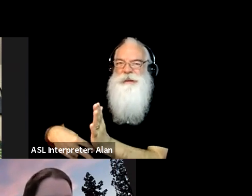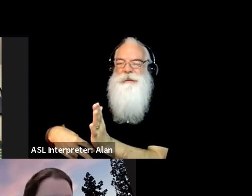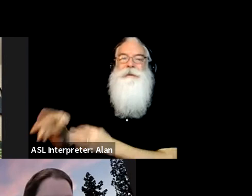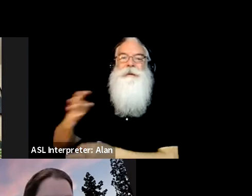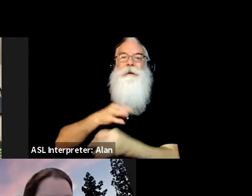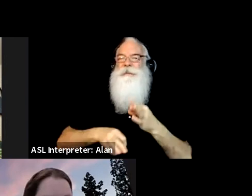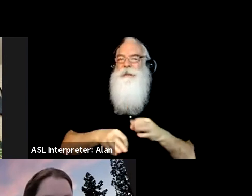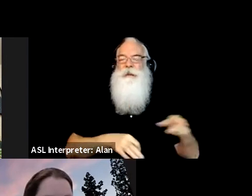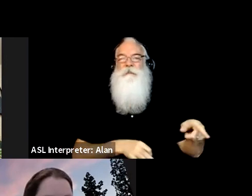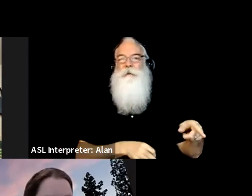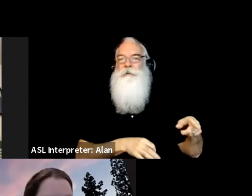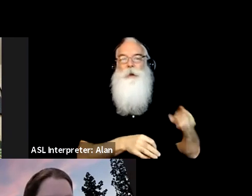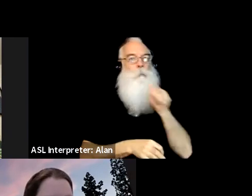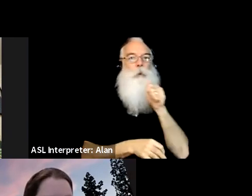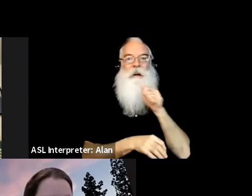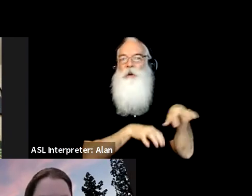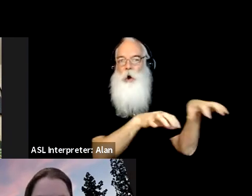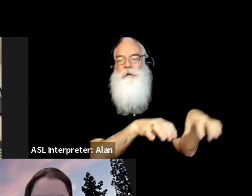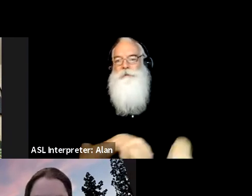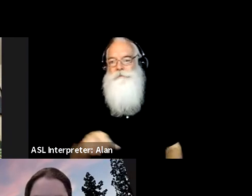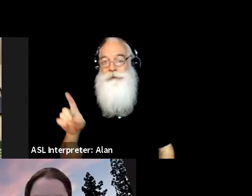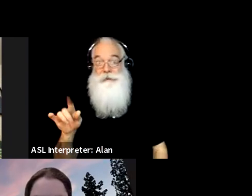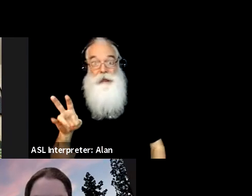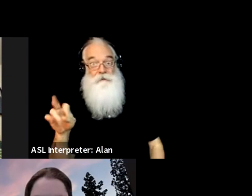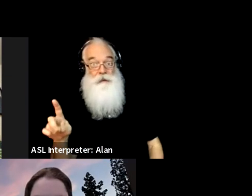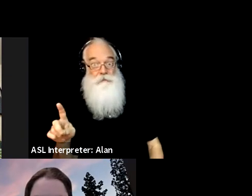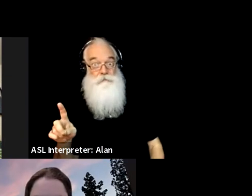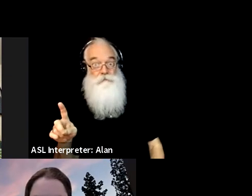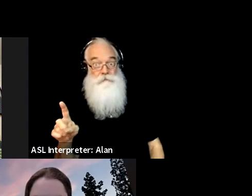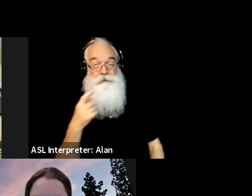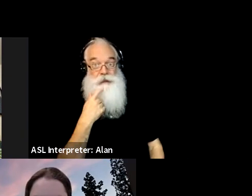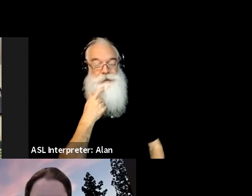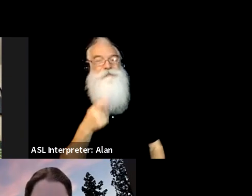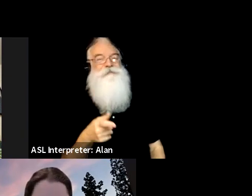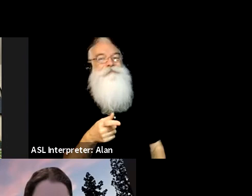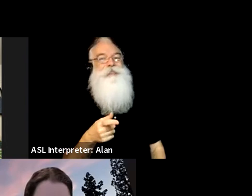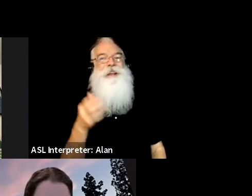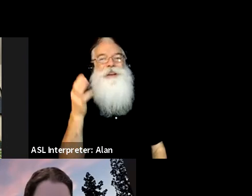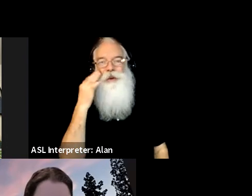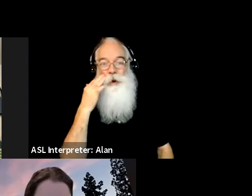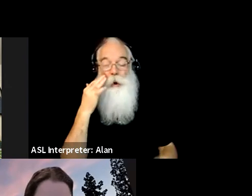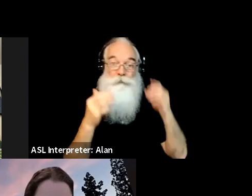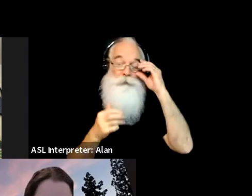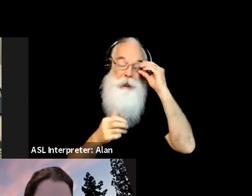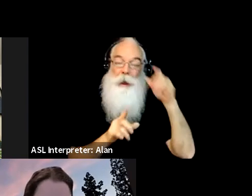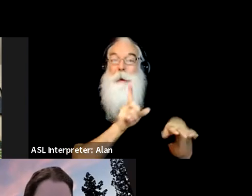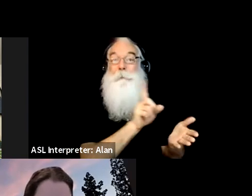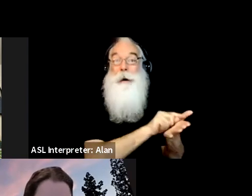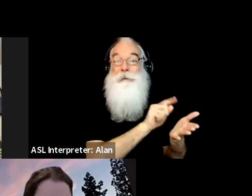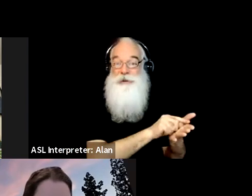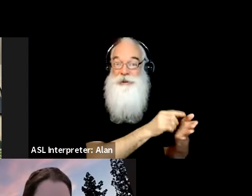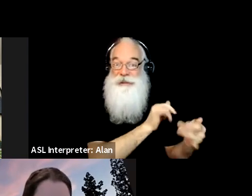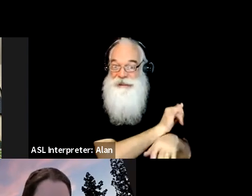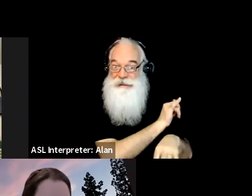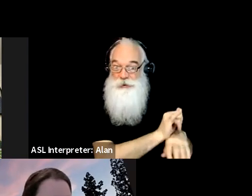that, you know, we've talked a lot about the gatekeepers in publishing, you know, editors, agents, and just like